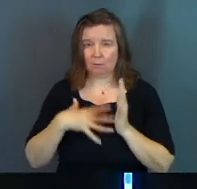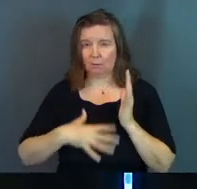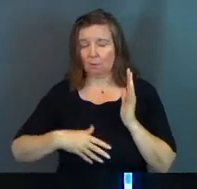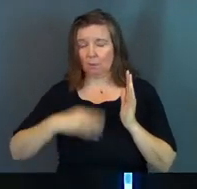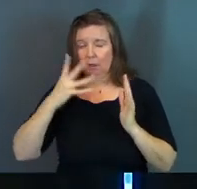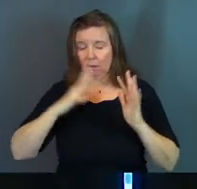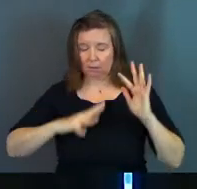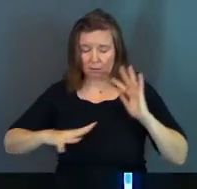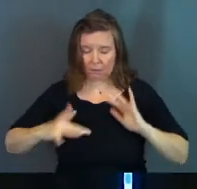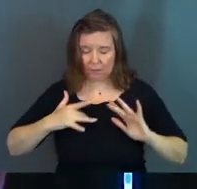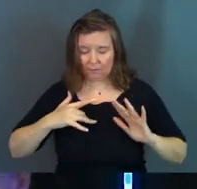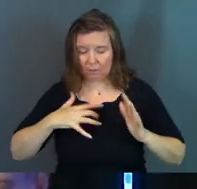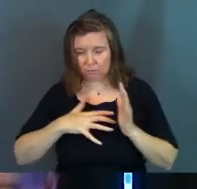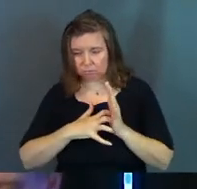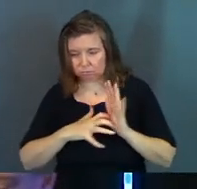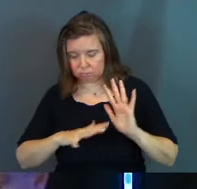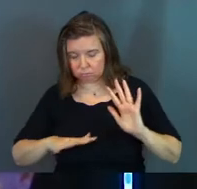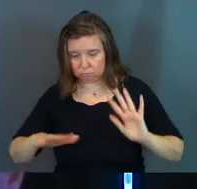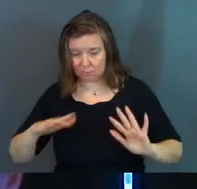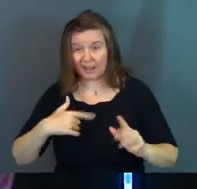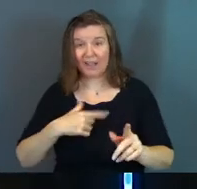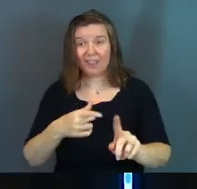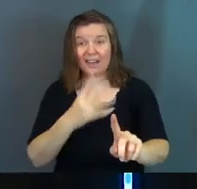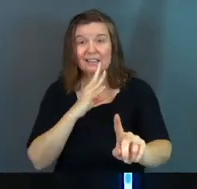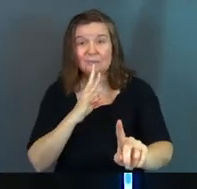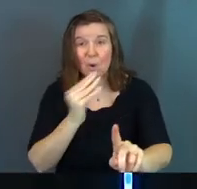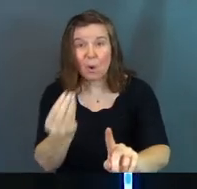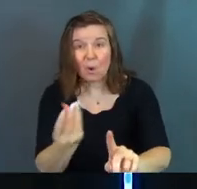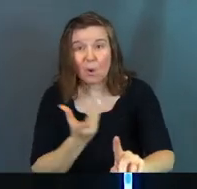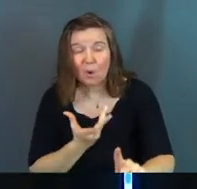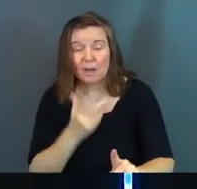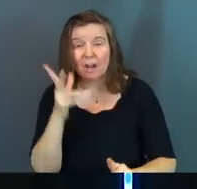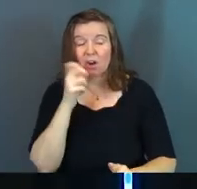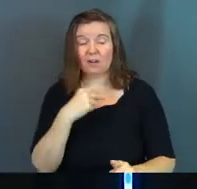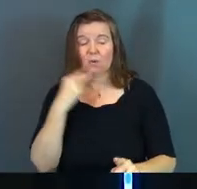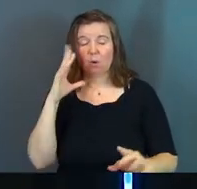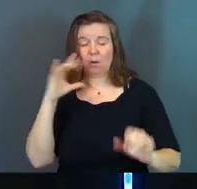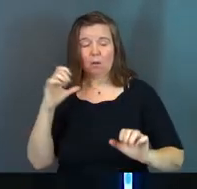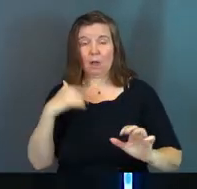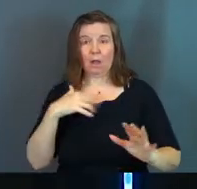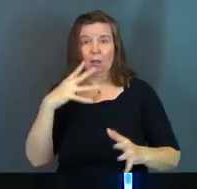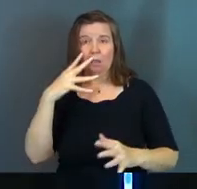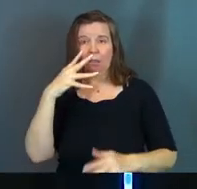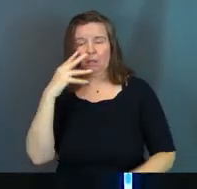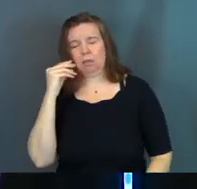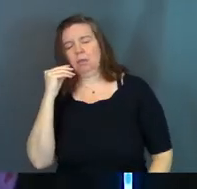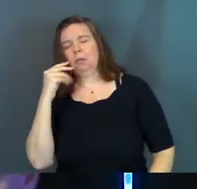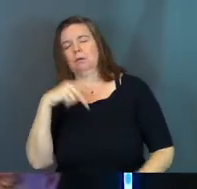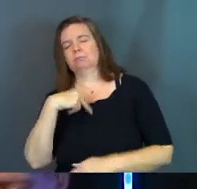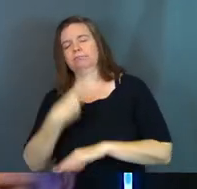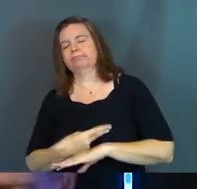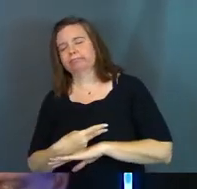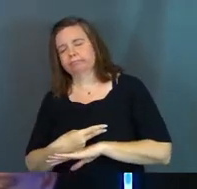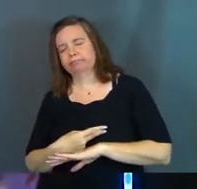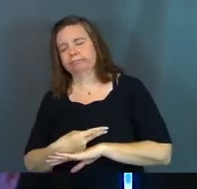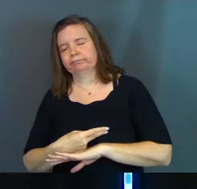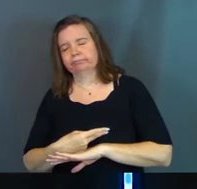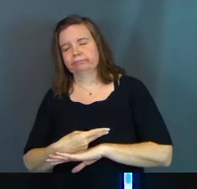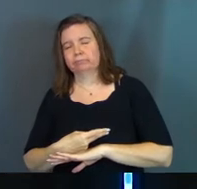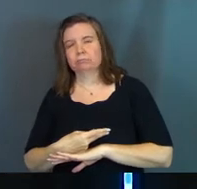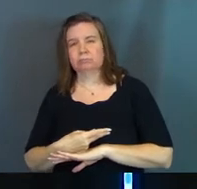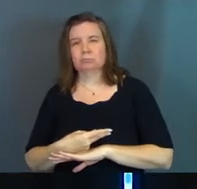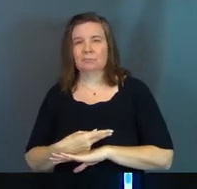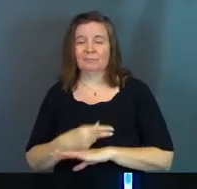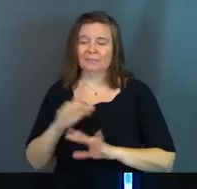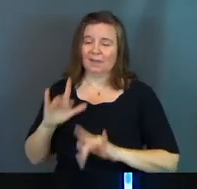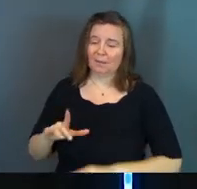pale and I felt very weak. Then I heard the man speak. And when I heard the sound of his voice, I fainted and lay there with my face to the